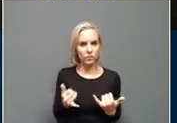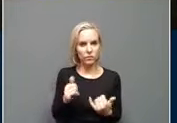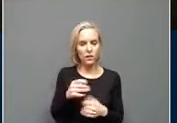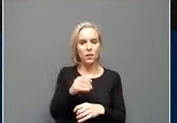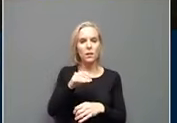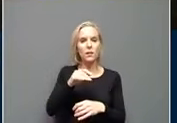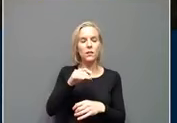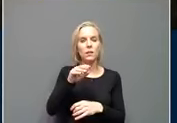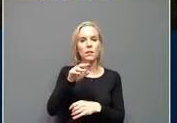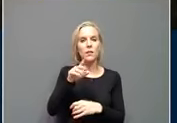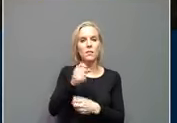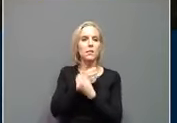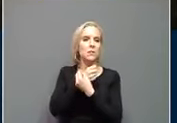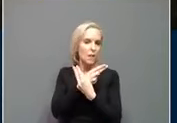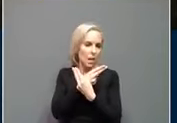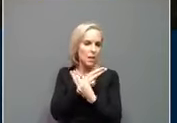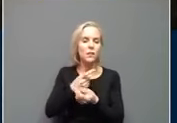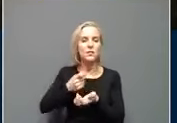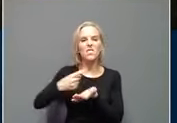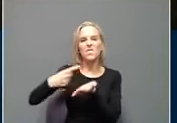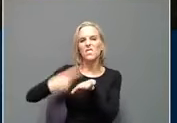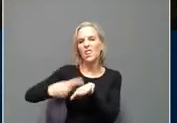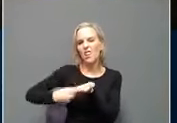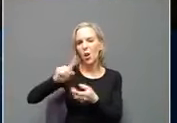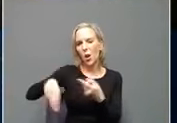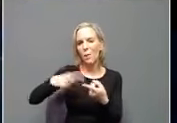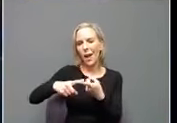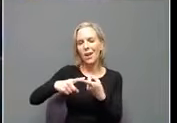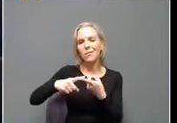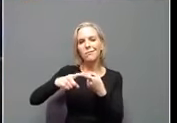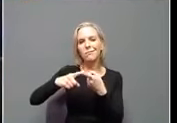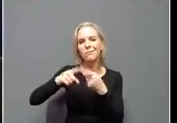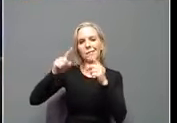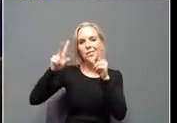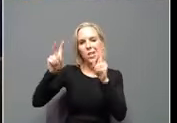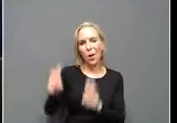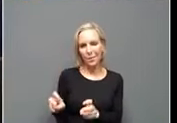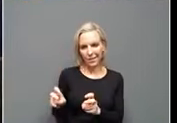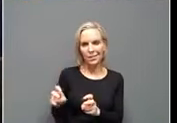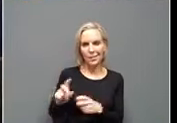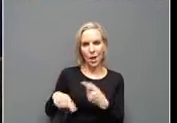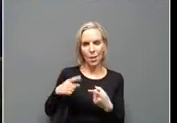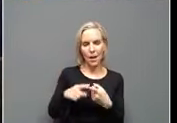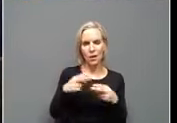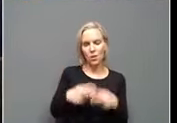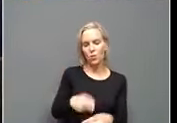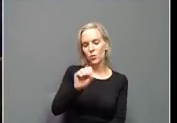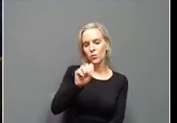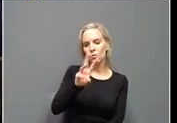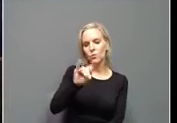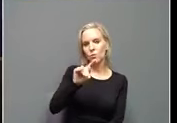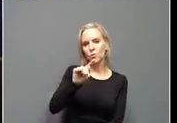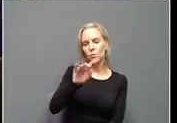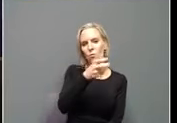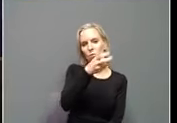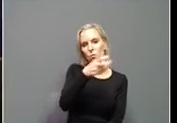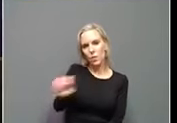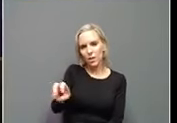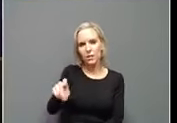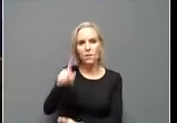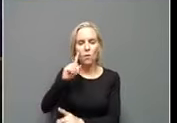is going to talk about a couple of different topics about our switch in our vaccine finder